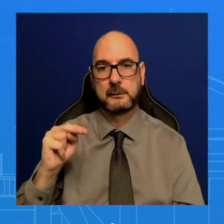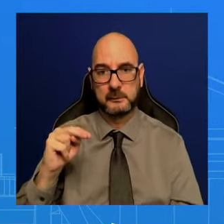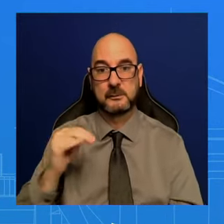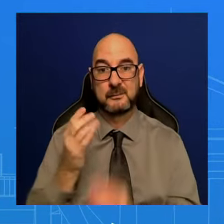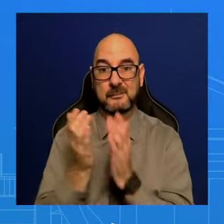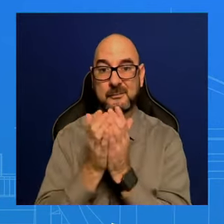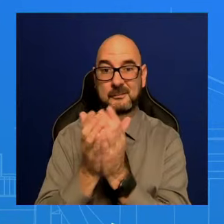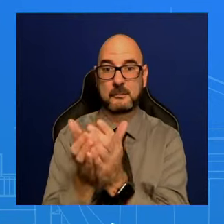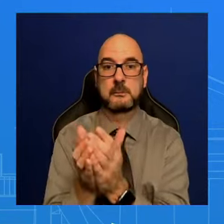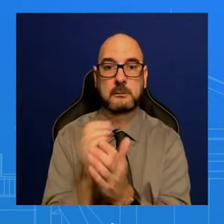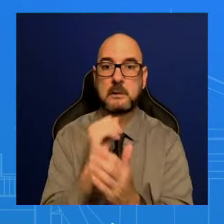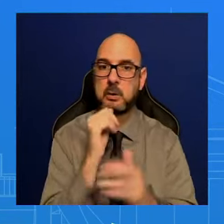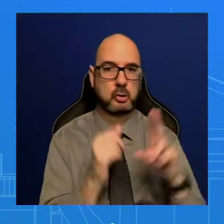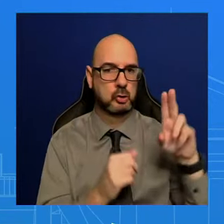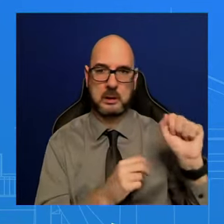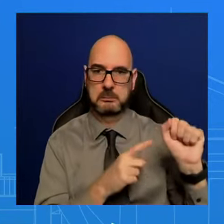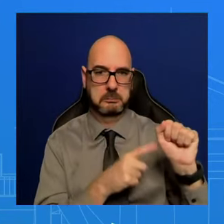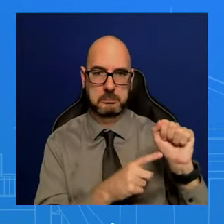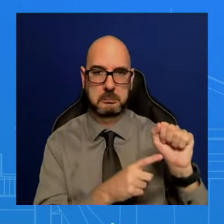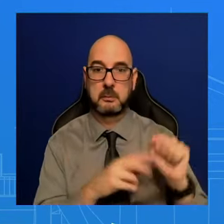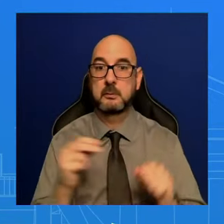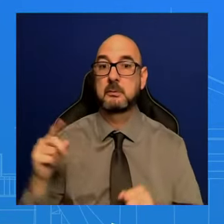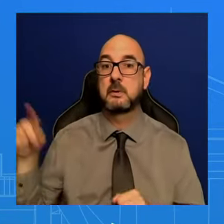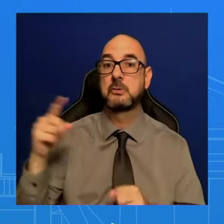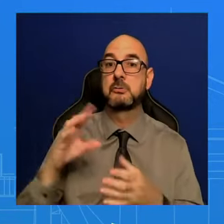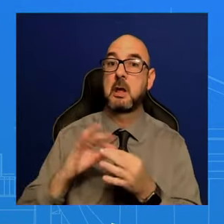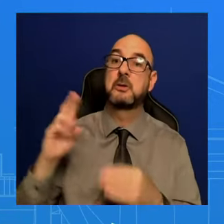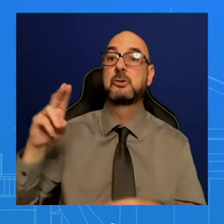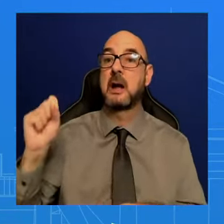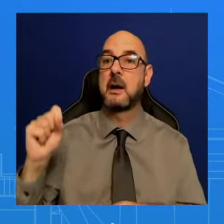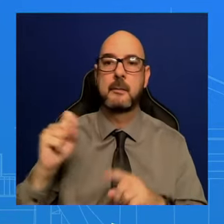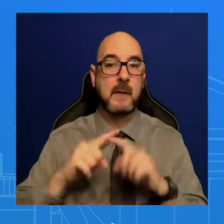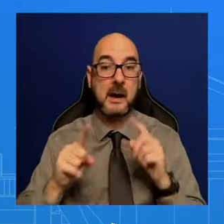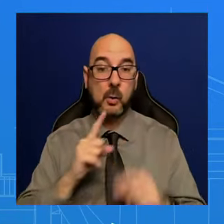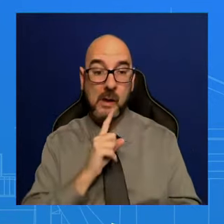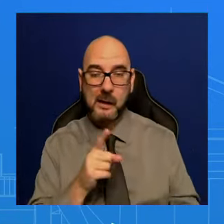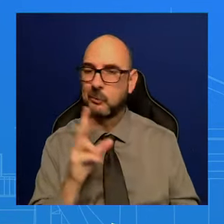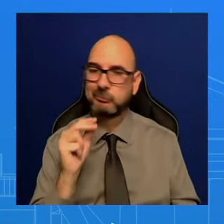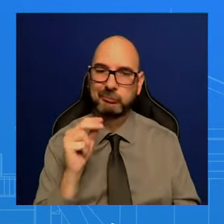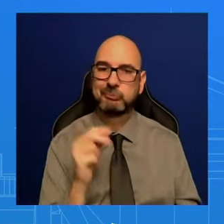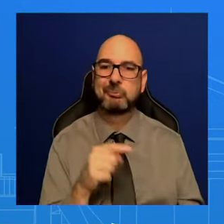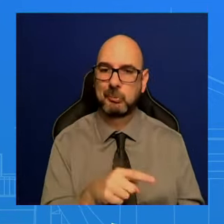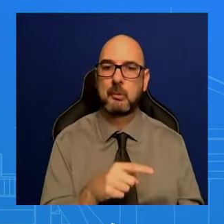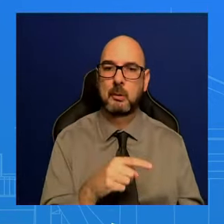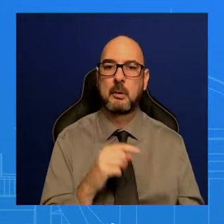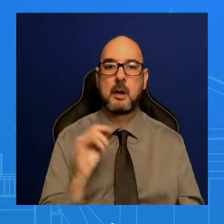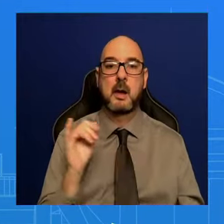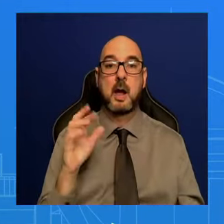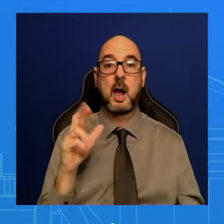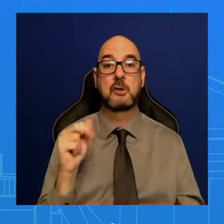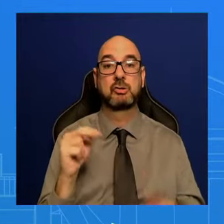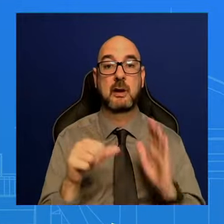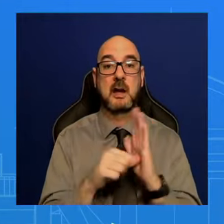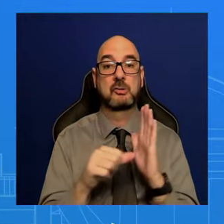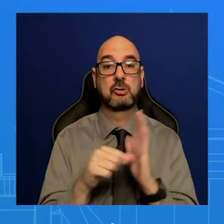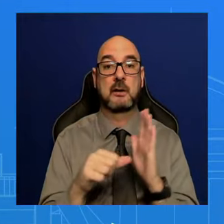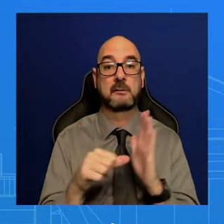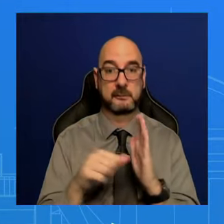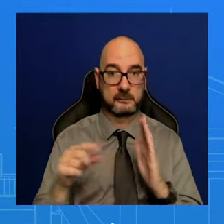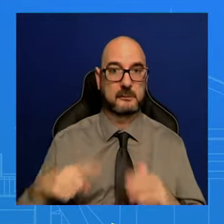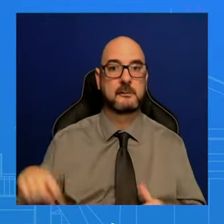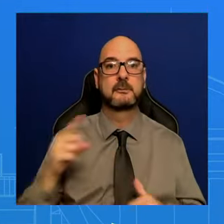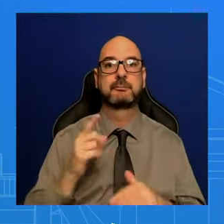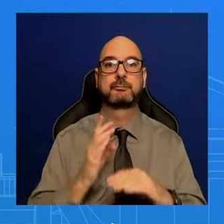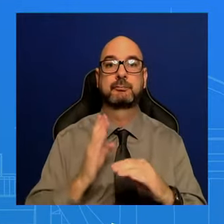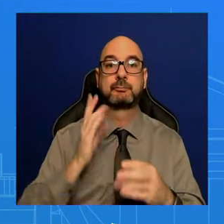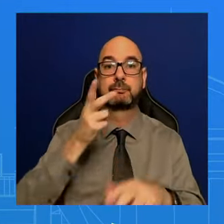claimed. These reckless attacks by the Iran-backed Houthis have not only disrupted global trade and commerce, but also taken the